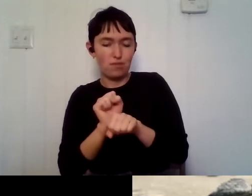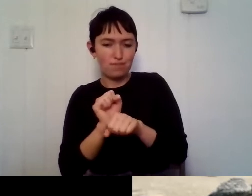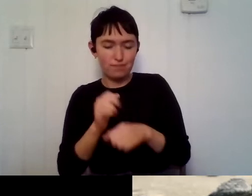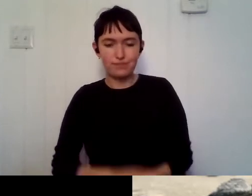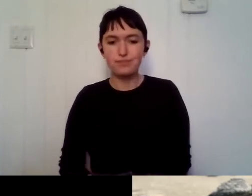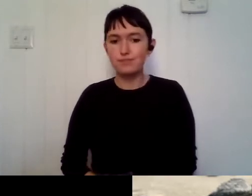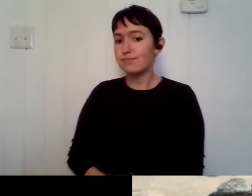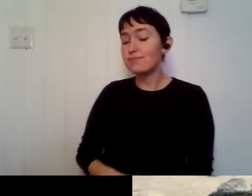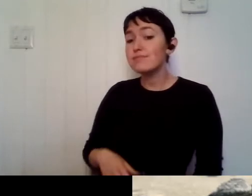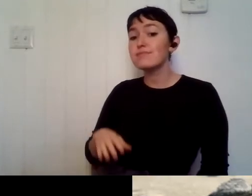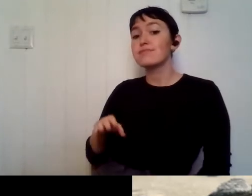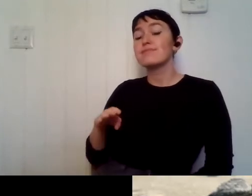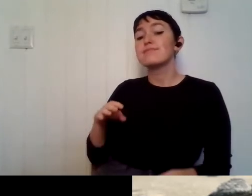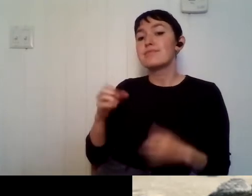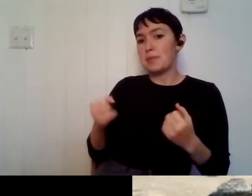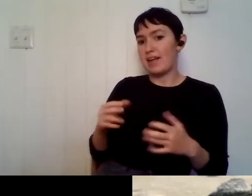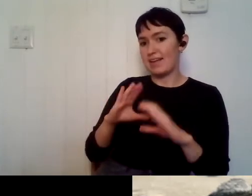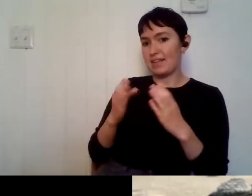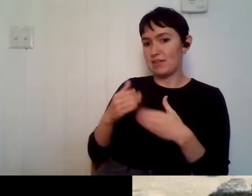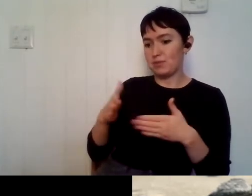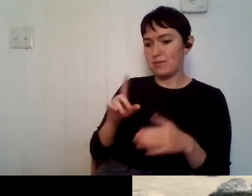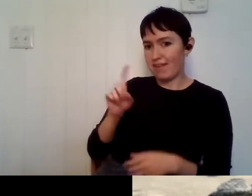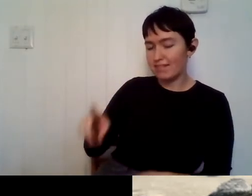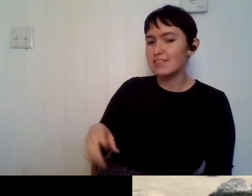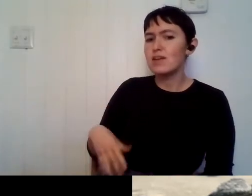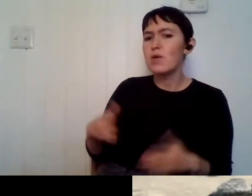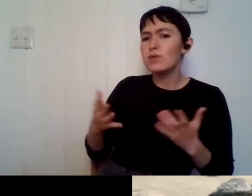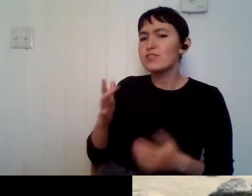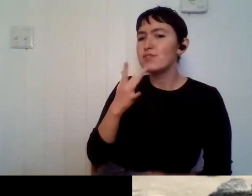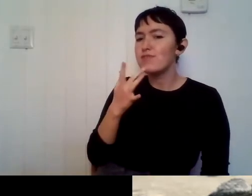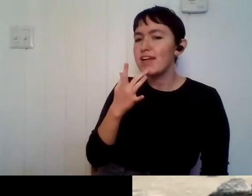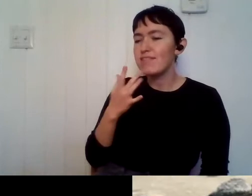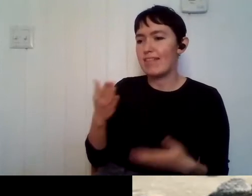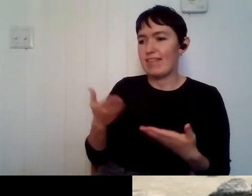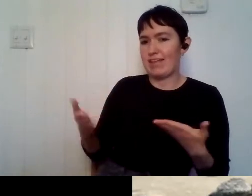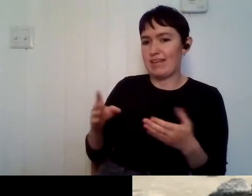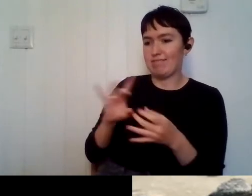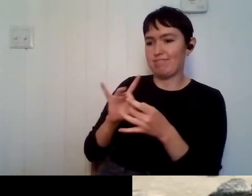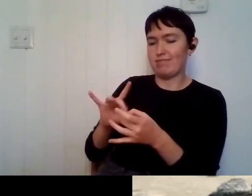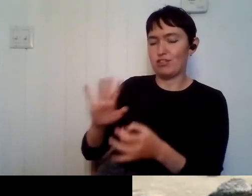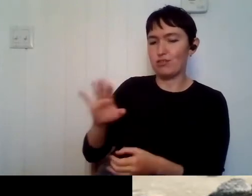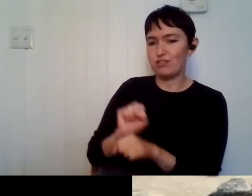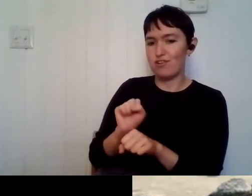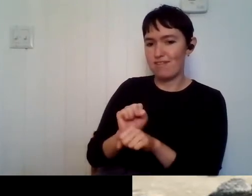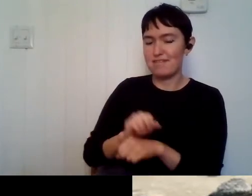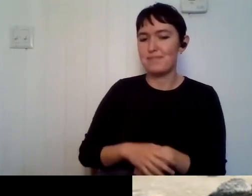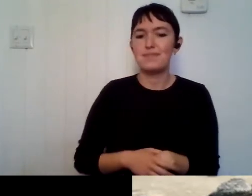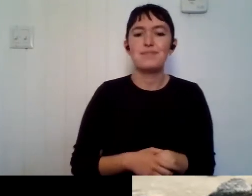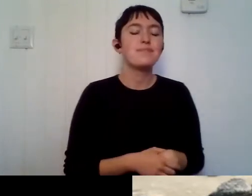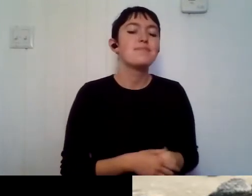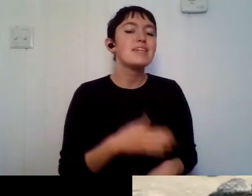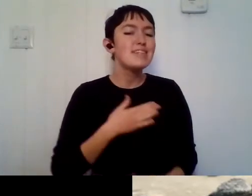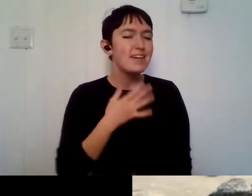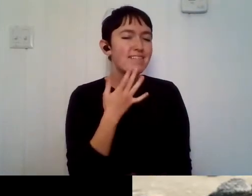Brockman classroom has asked, uh, what is your favorite thing about your job? Um, my favorite thing about the job,